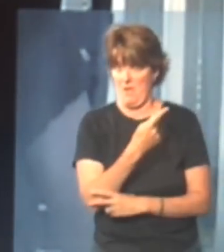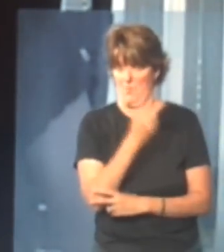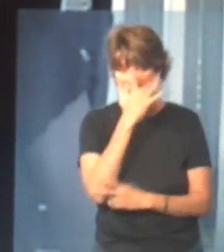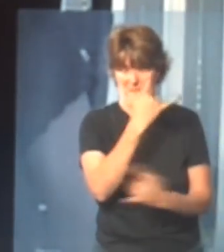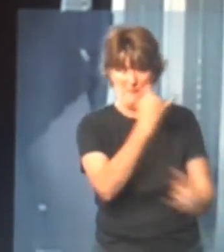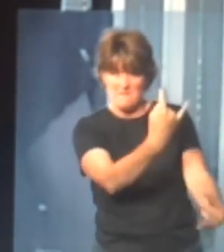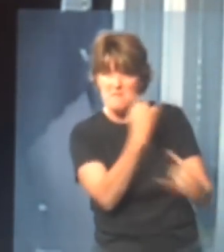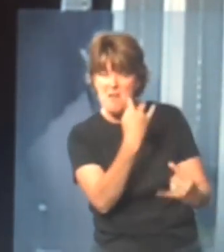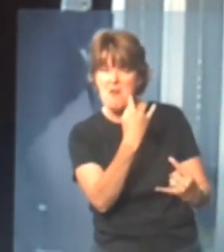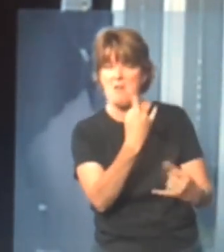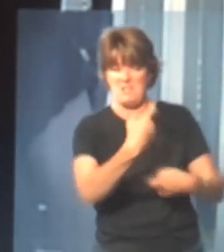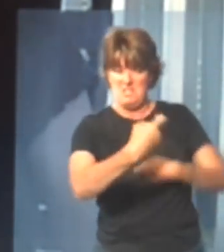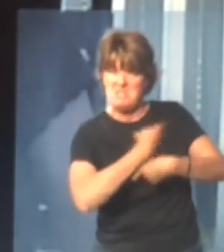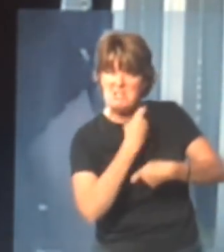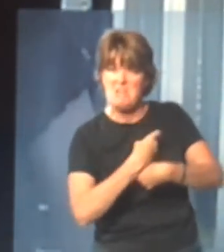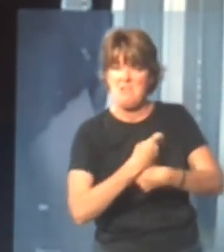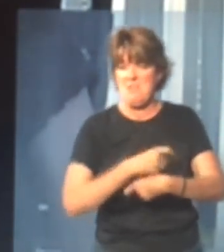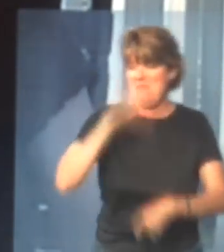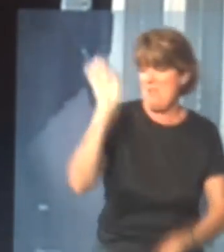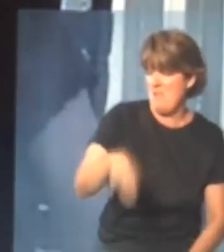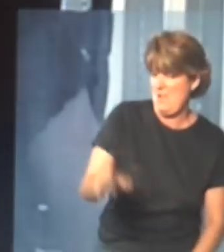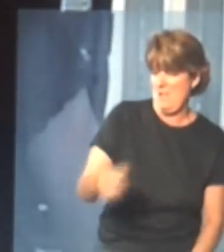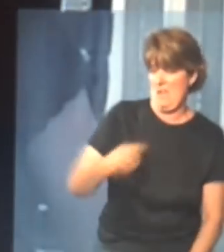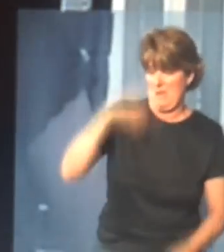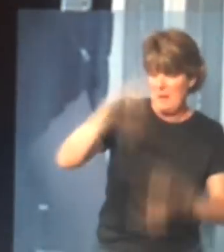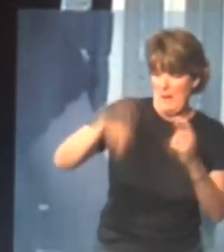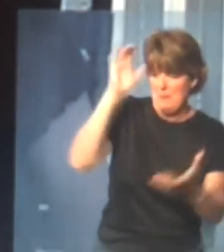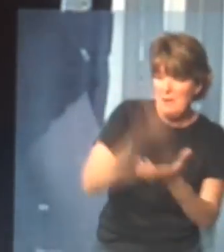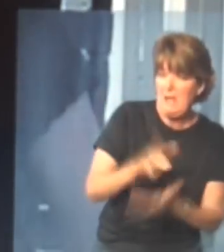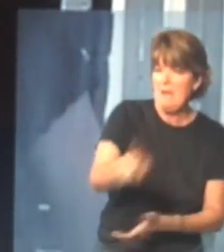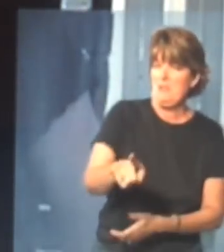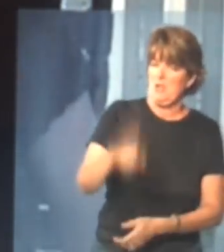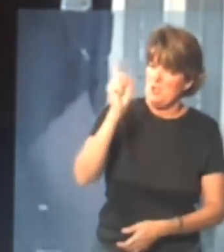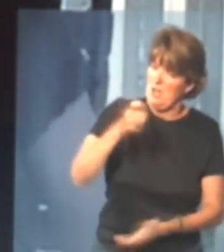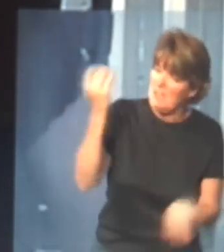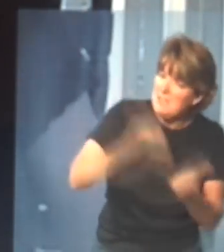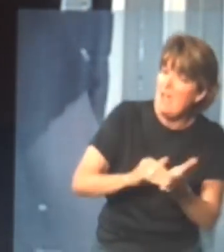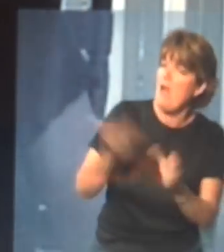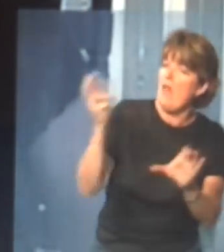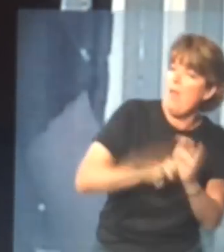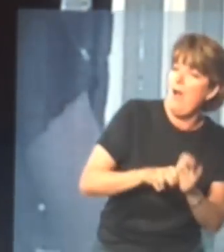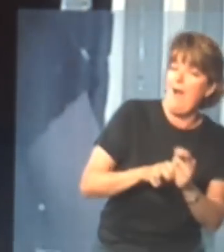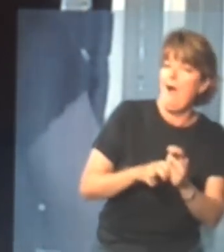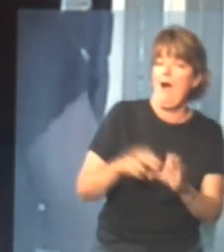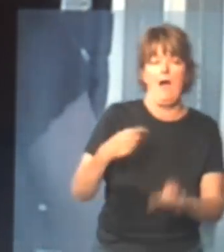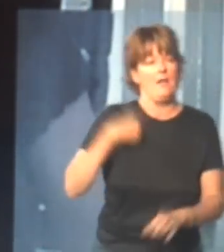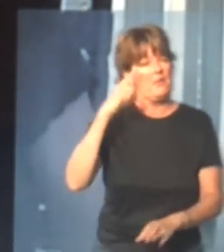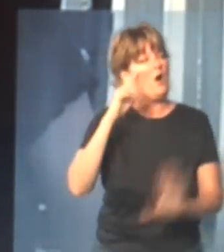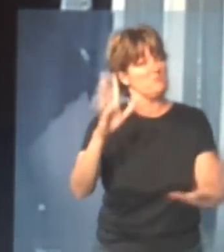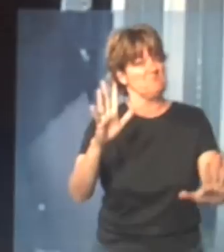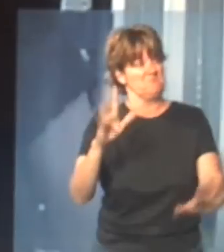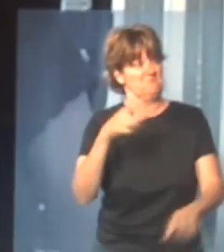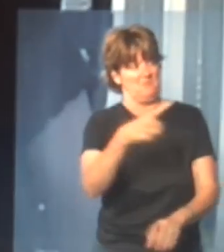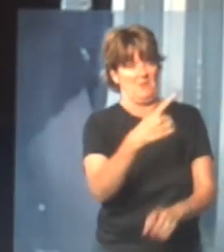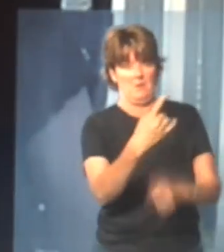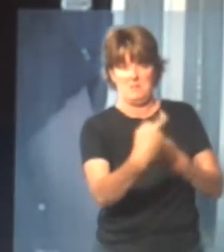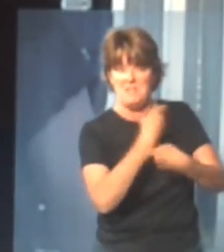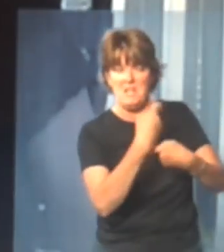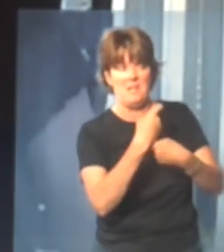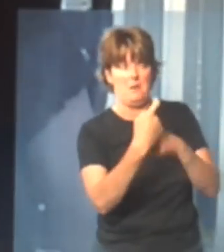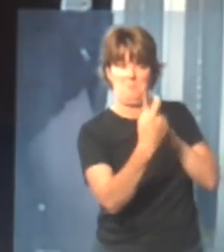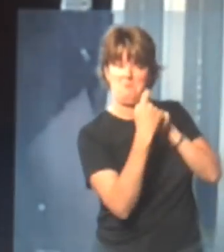making fun of me, and going, Mary, I can't believe you didn't try it again, you know, and I just thought, you know, I've to be ready for this